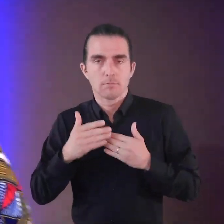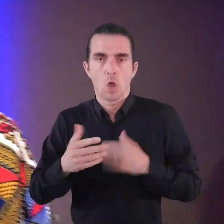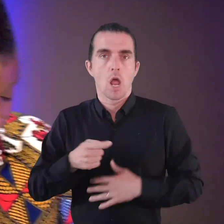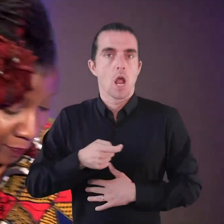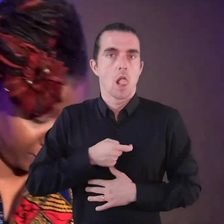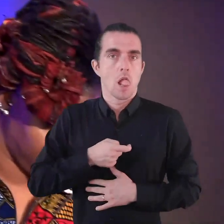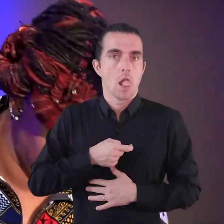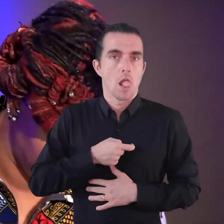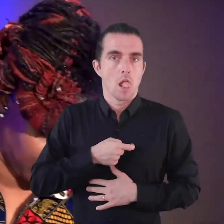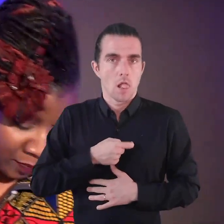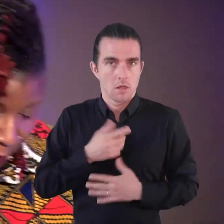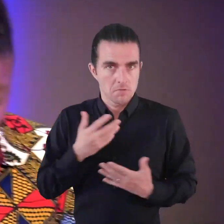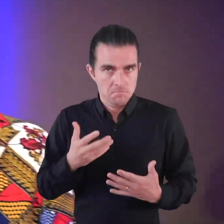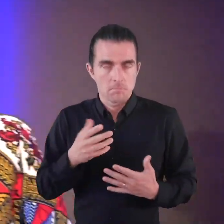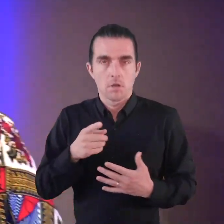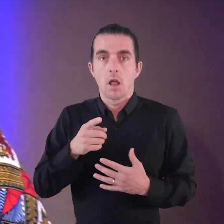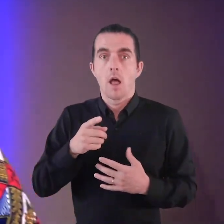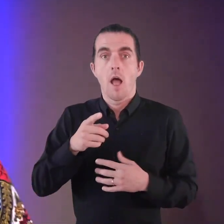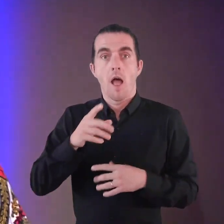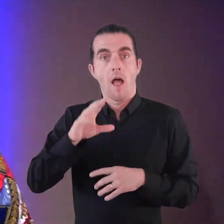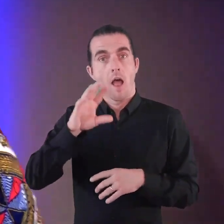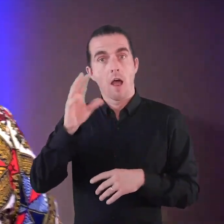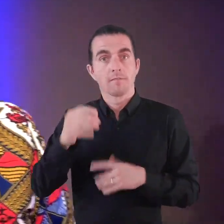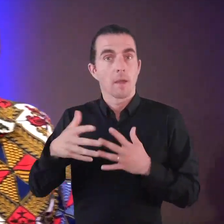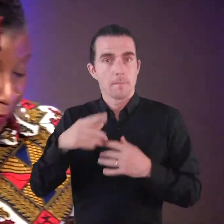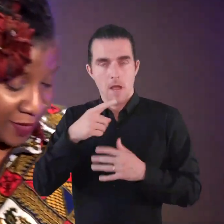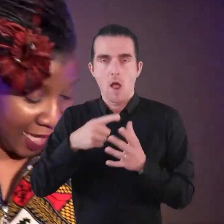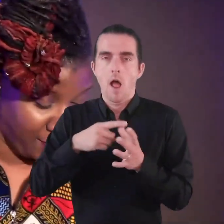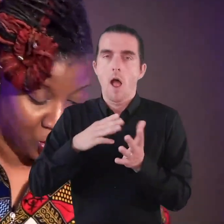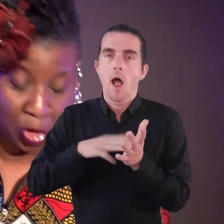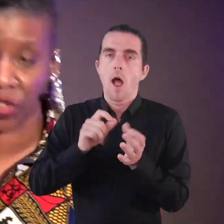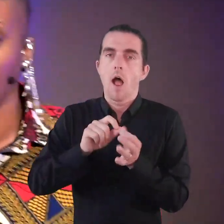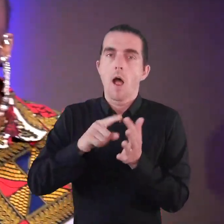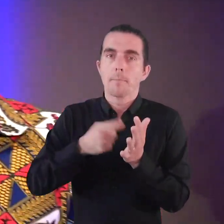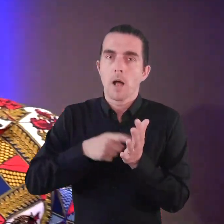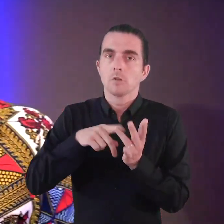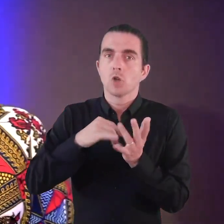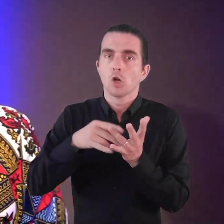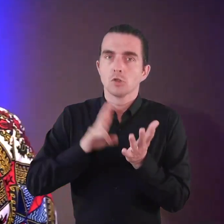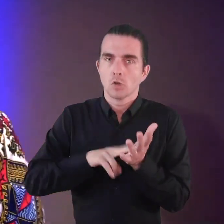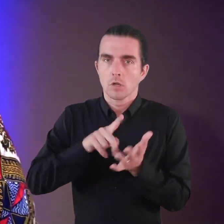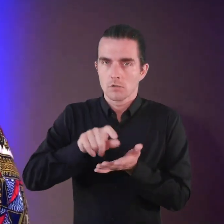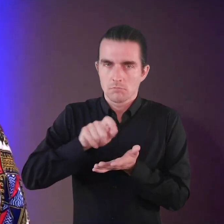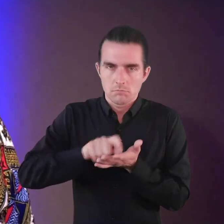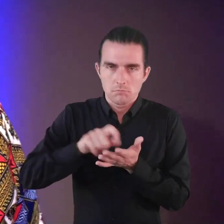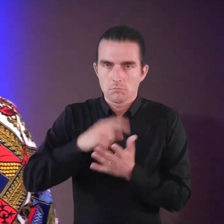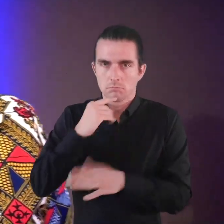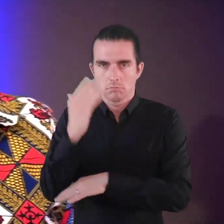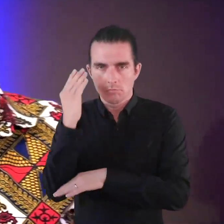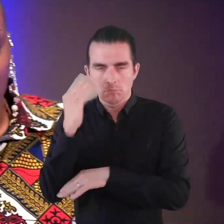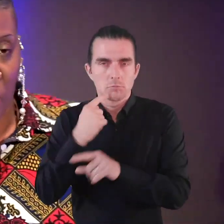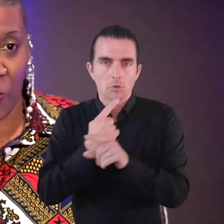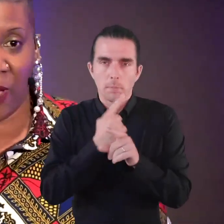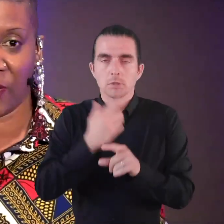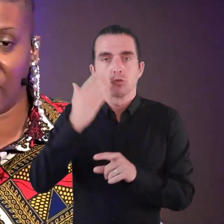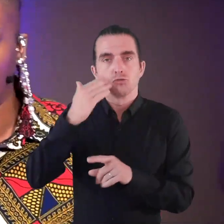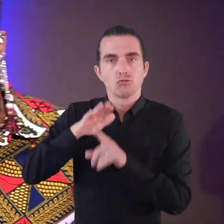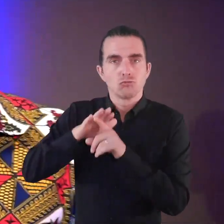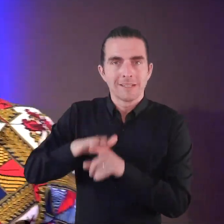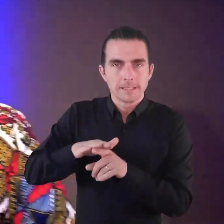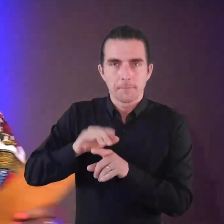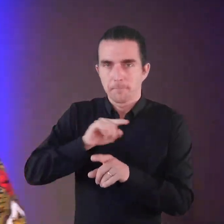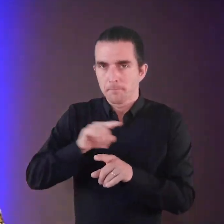anxiety. Writing about the African-American experience, Amber Johnson speaks to a lifetime of racist experiences